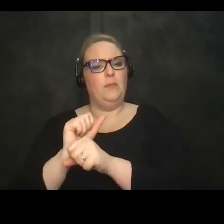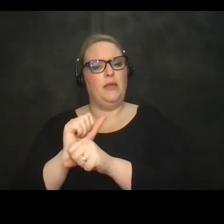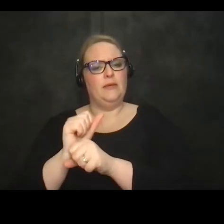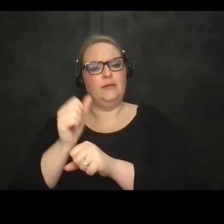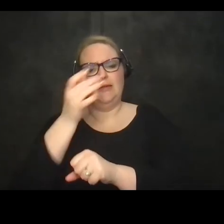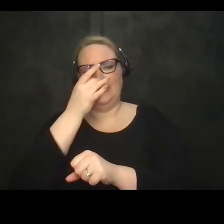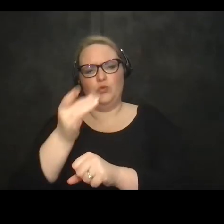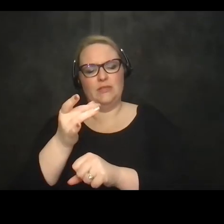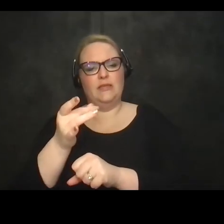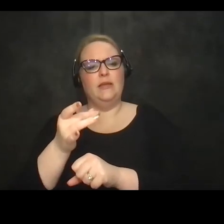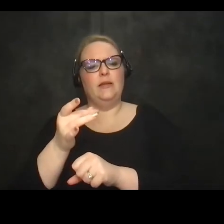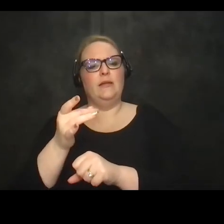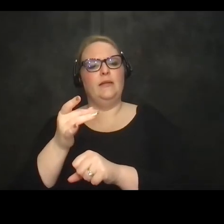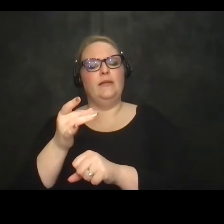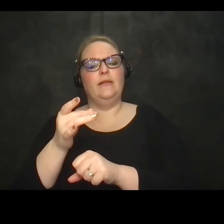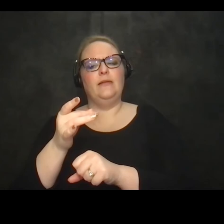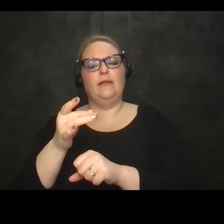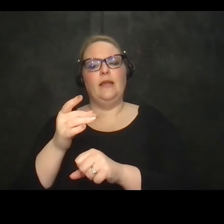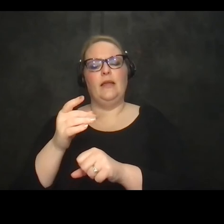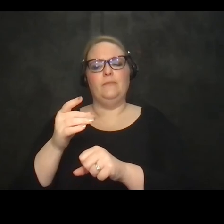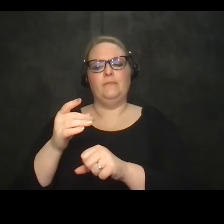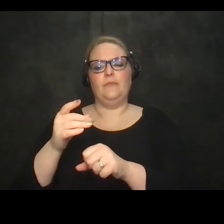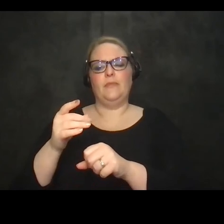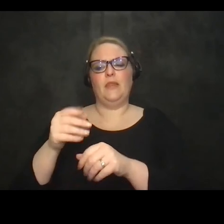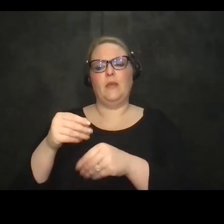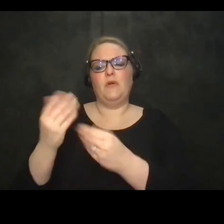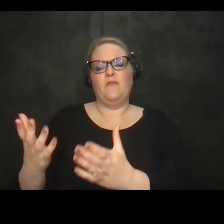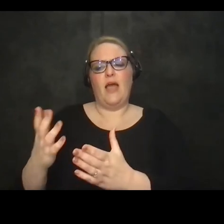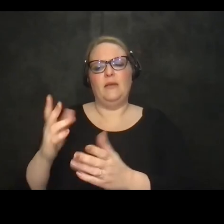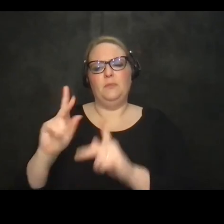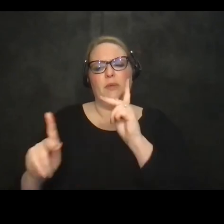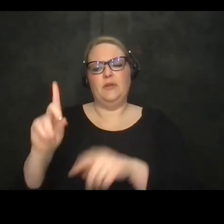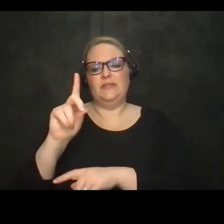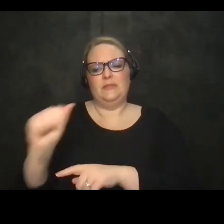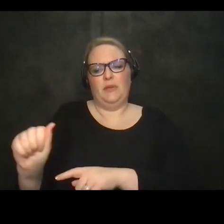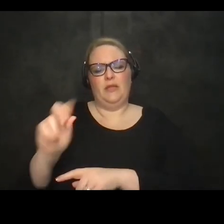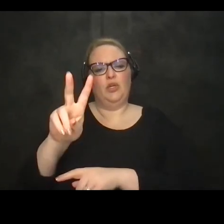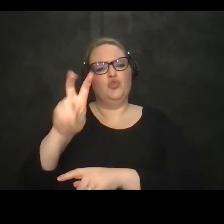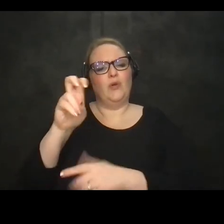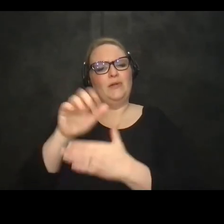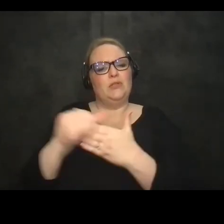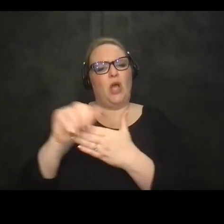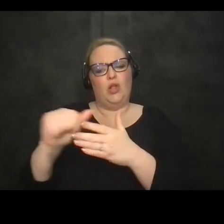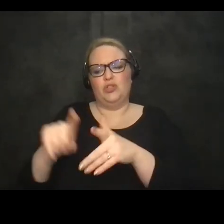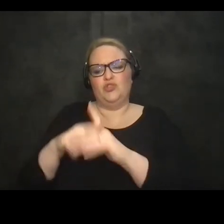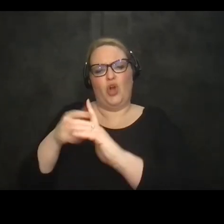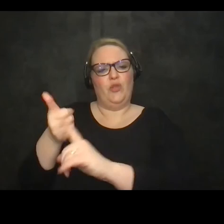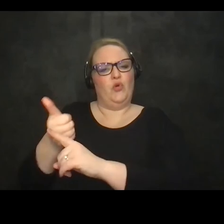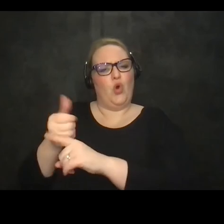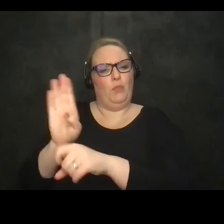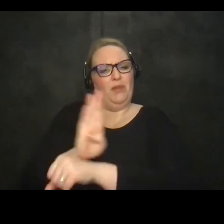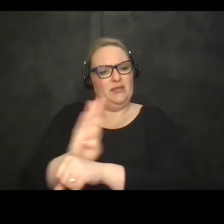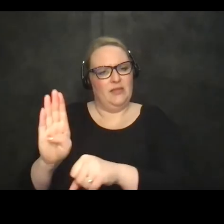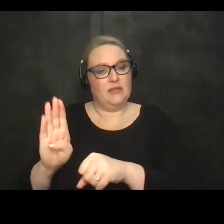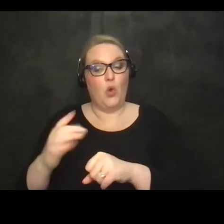employment scheme gave people disabilities 200 to start their own business and what this meant for